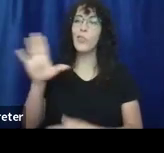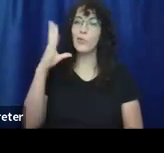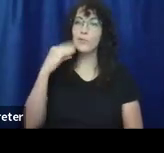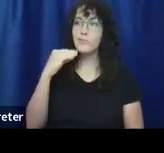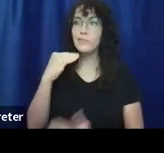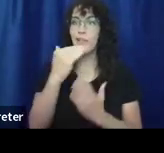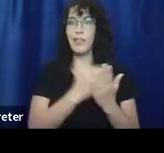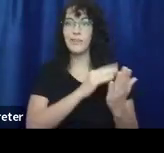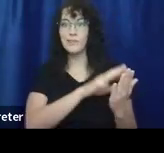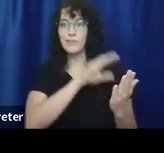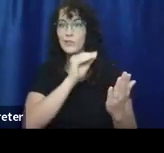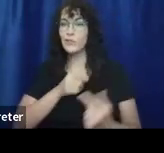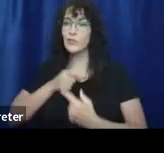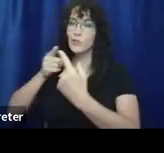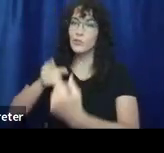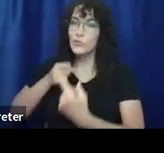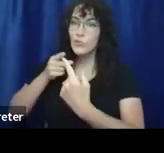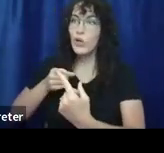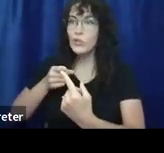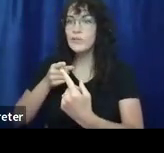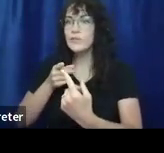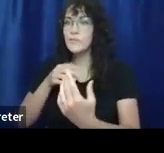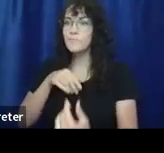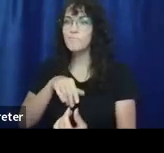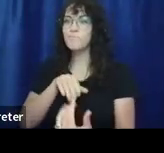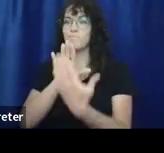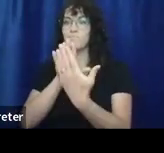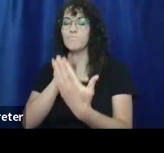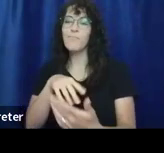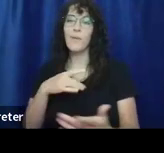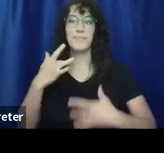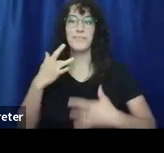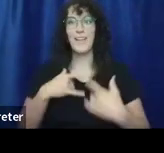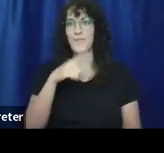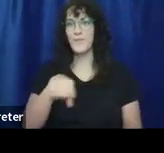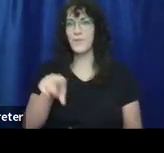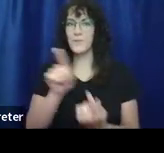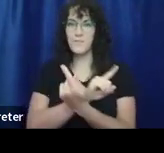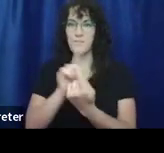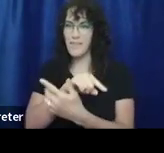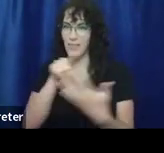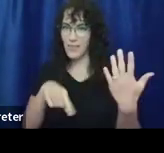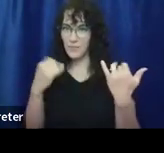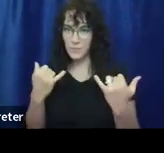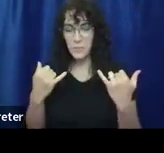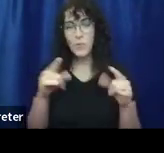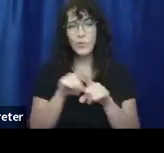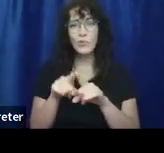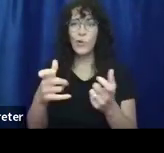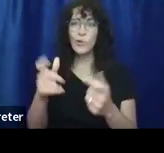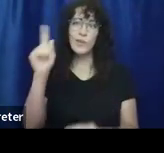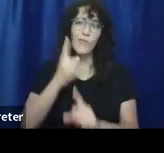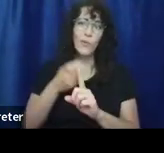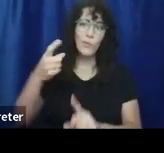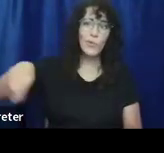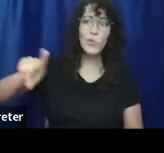their trials and tribulations. And I'm so excited for you to meet all of them today. We also want to hear from you. So I really want to encourage